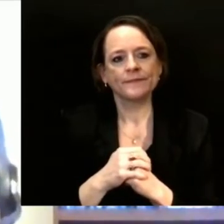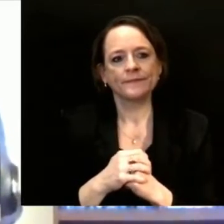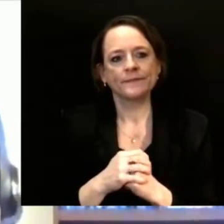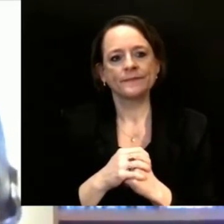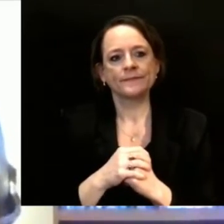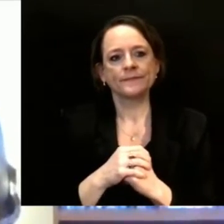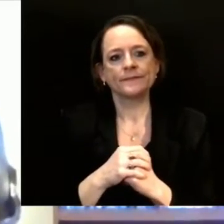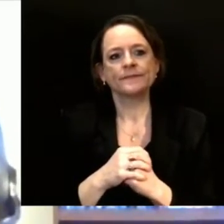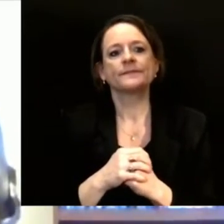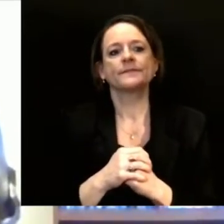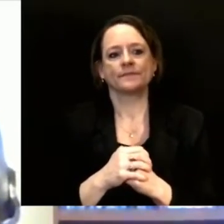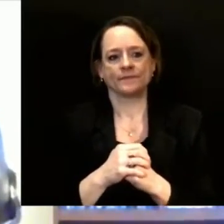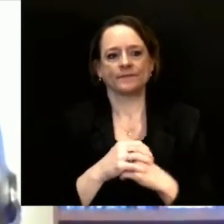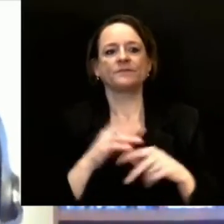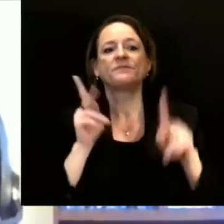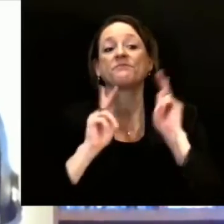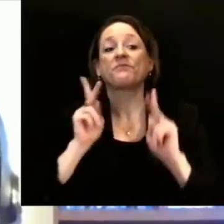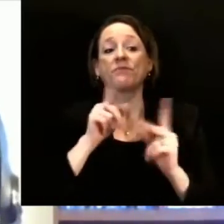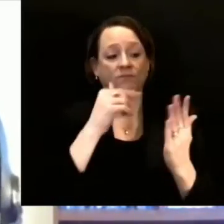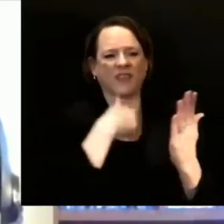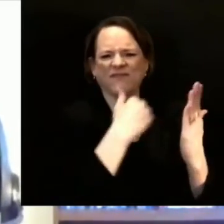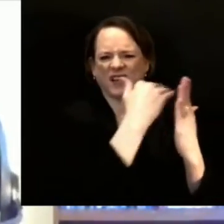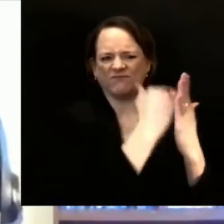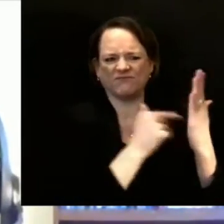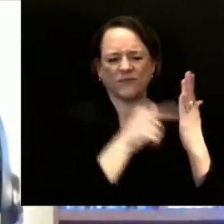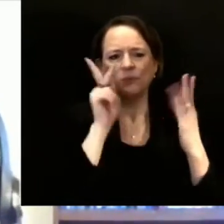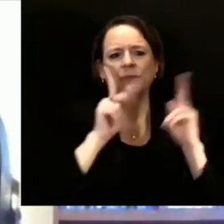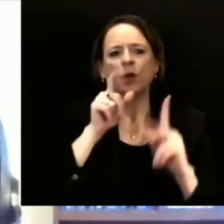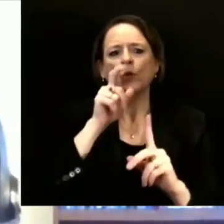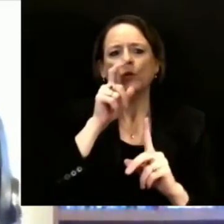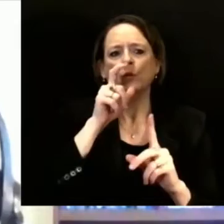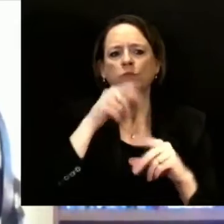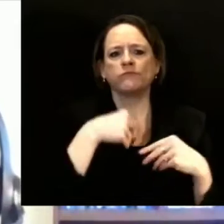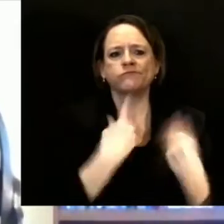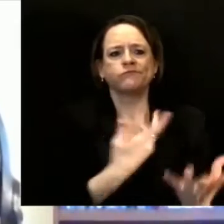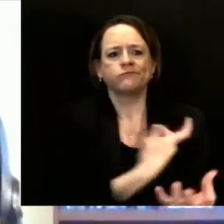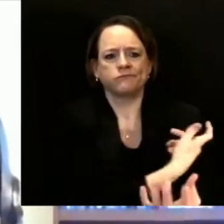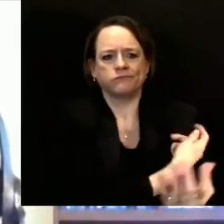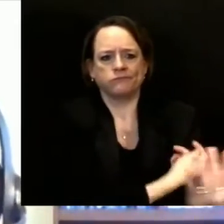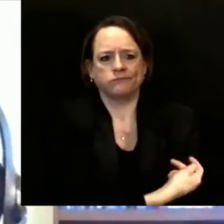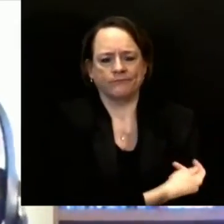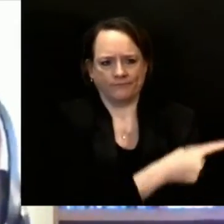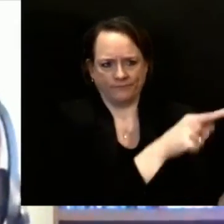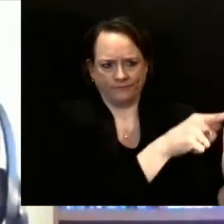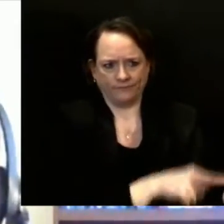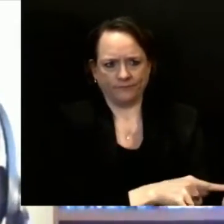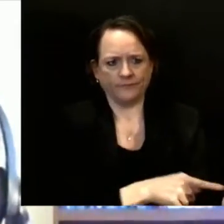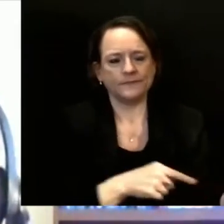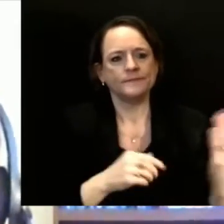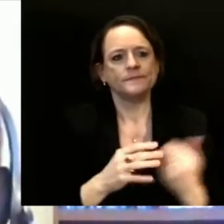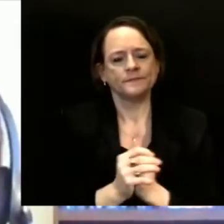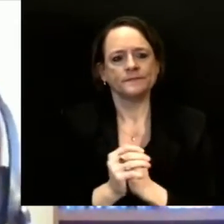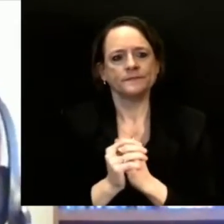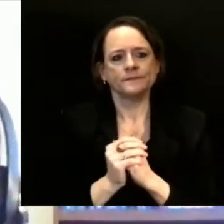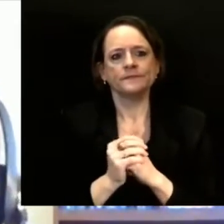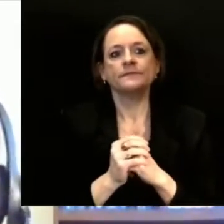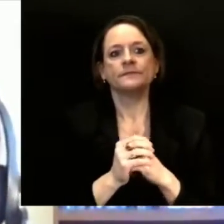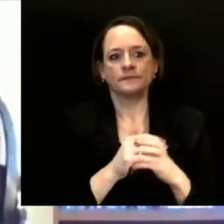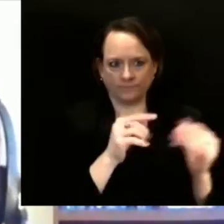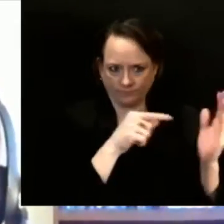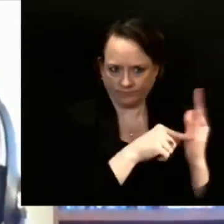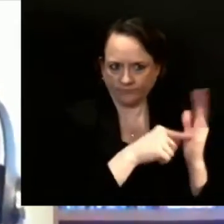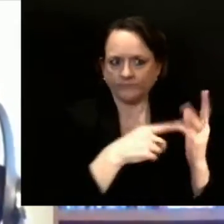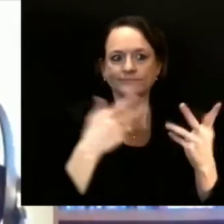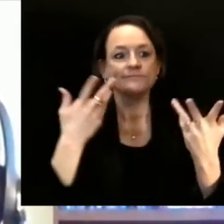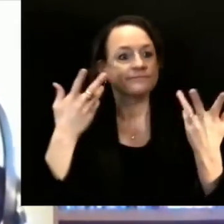weren't likely to get a whole lot more vaccine, our vaccinators requested over double what we were able to give them. And